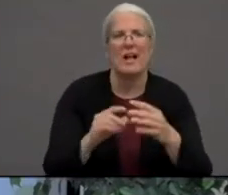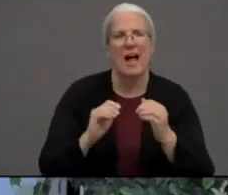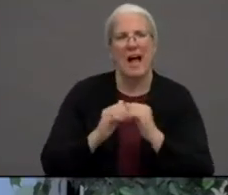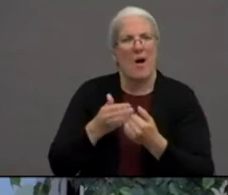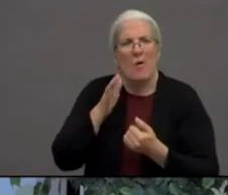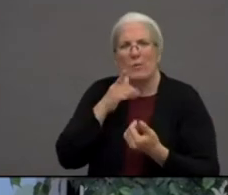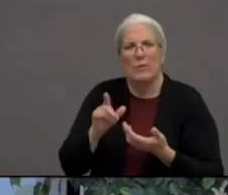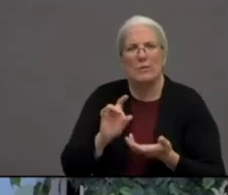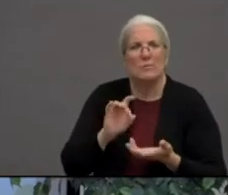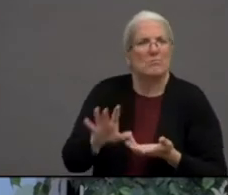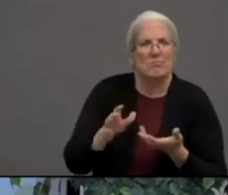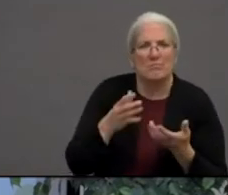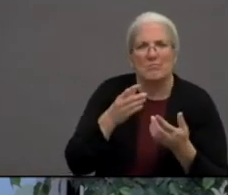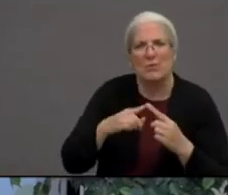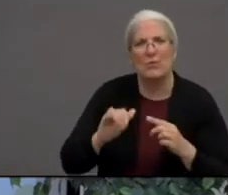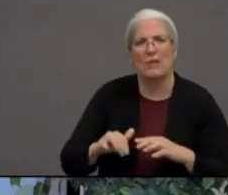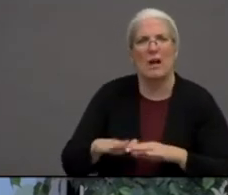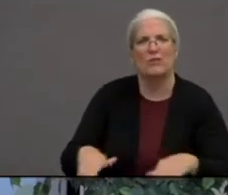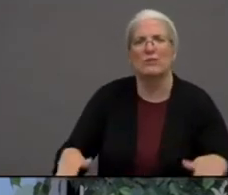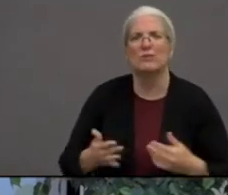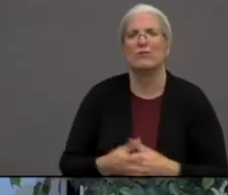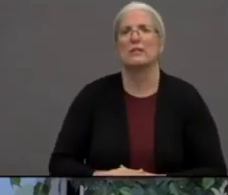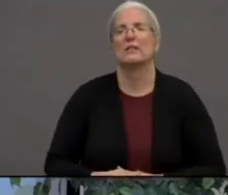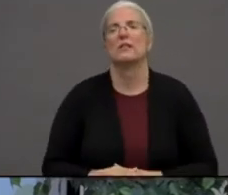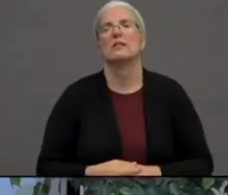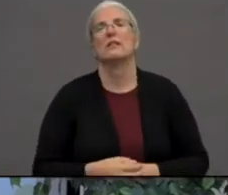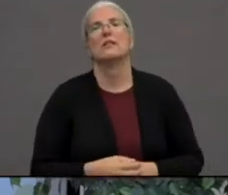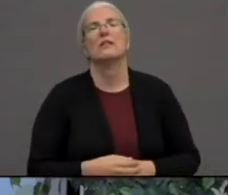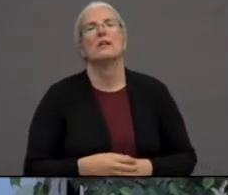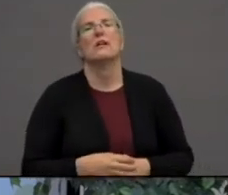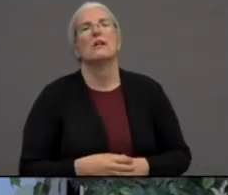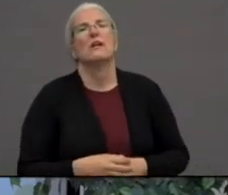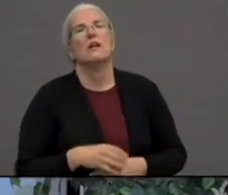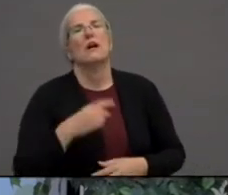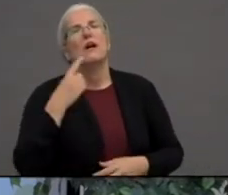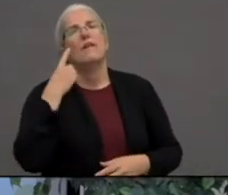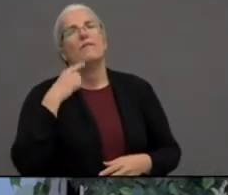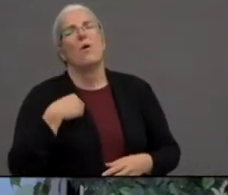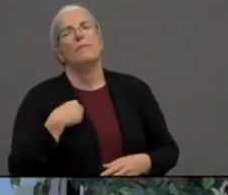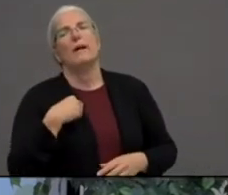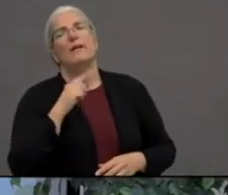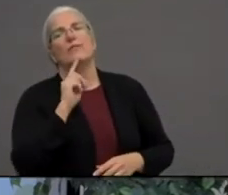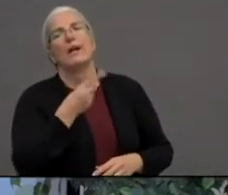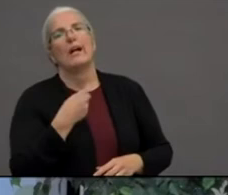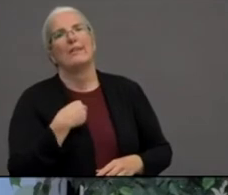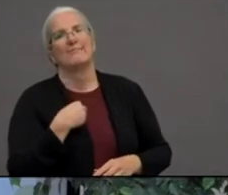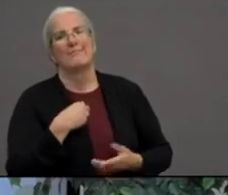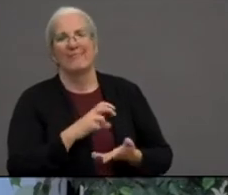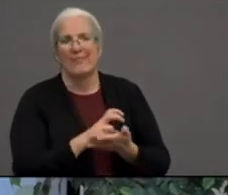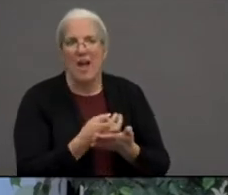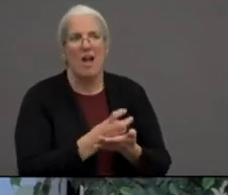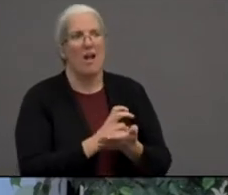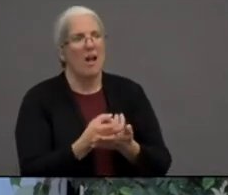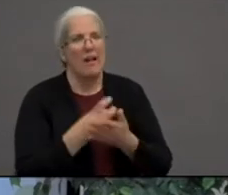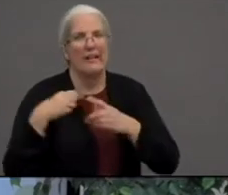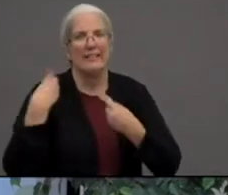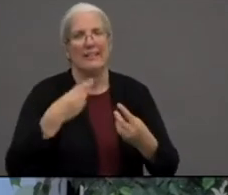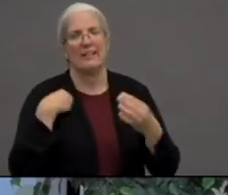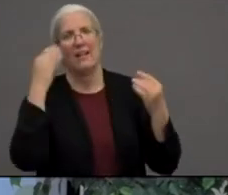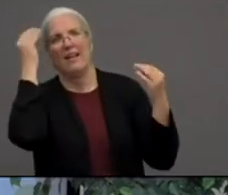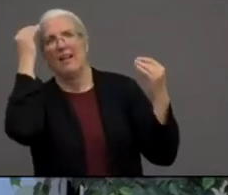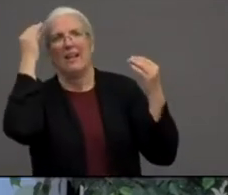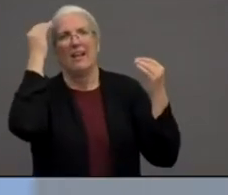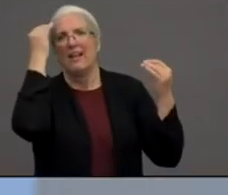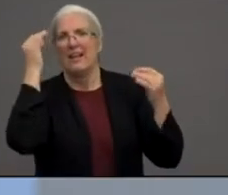For me, it's very – I've been losing sleep because education is a priority for